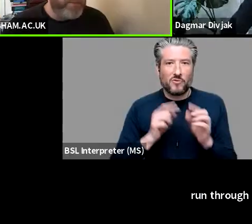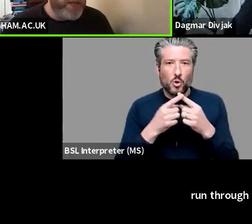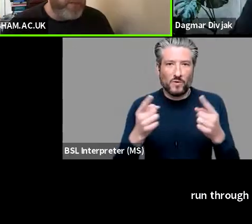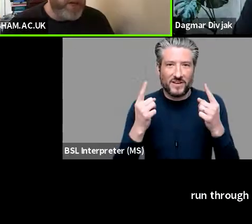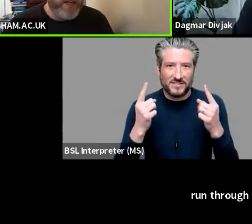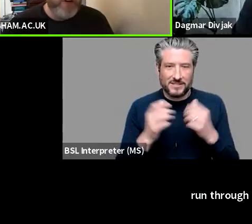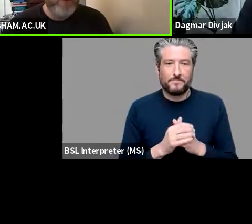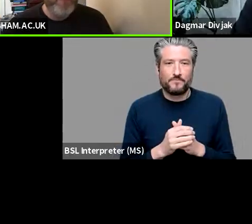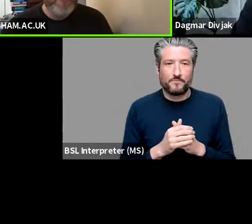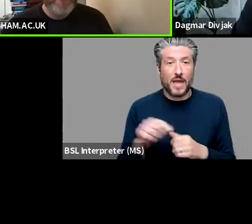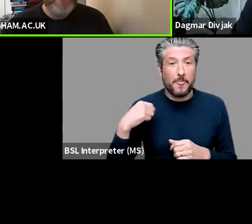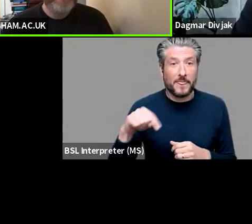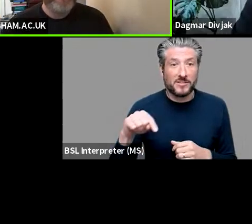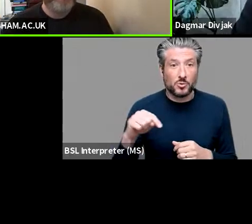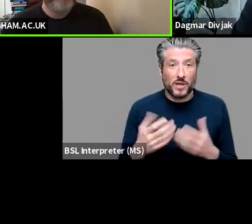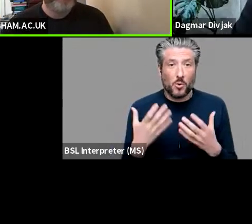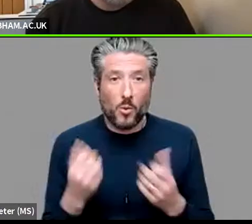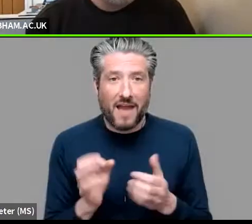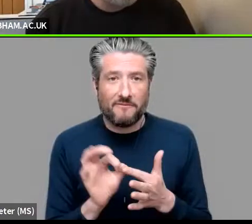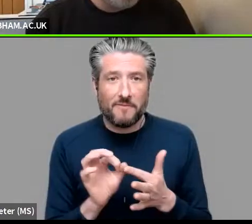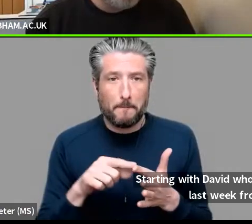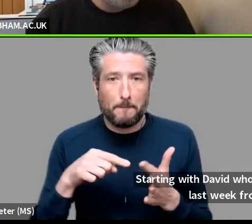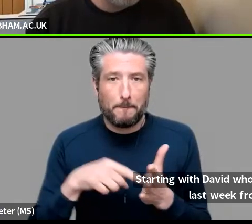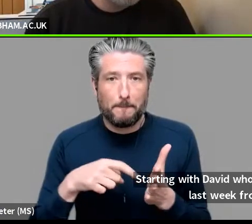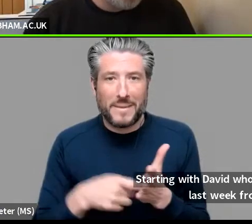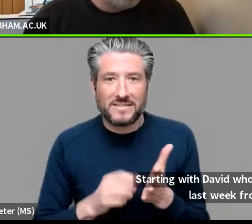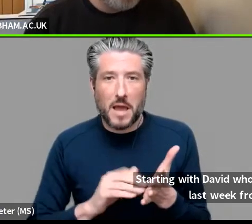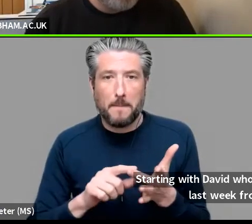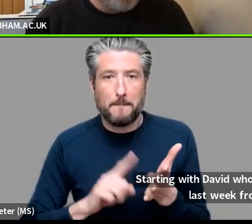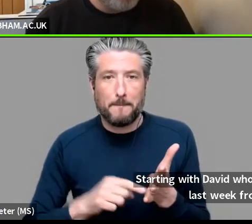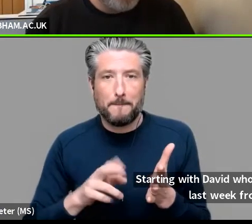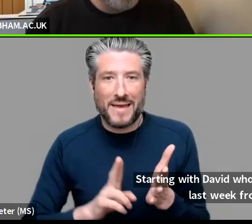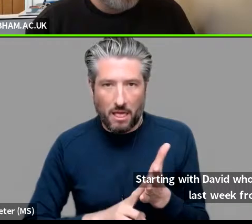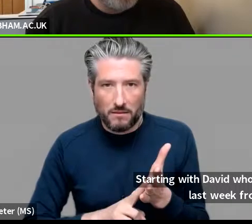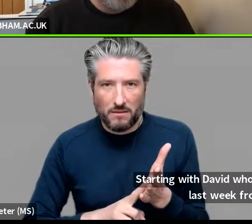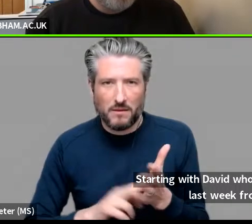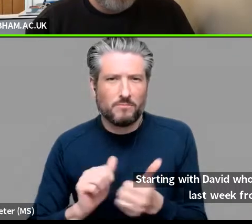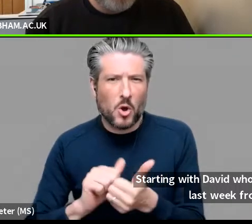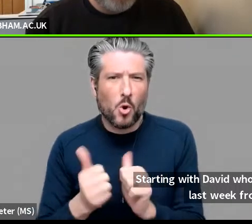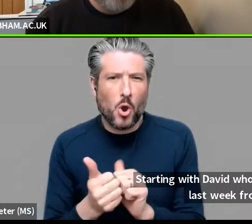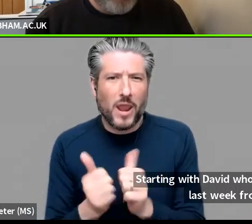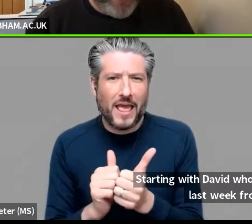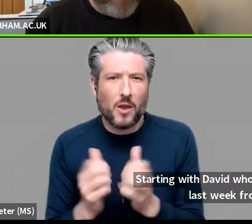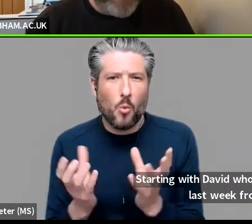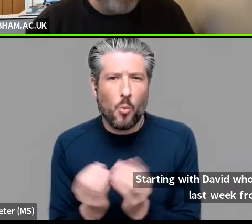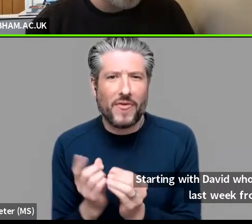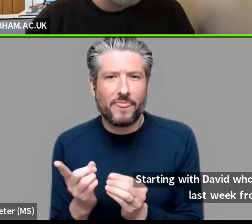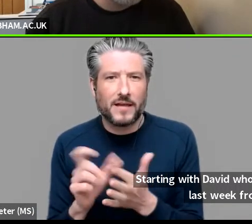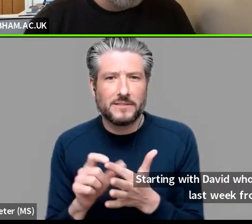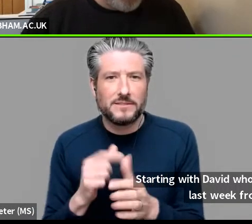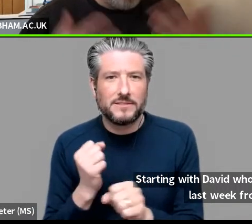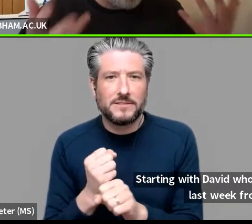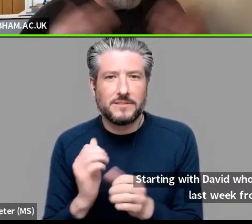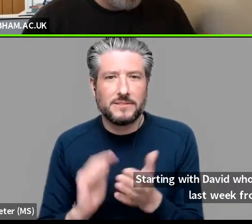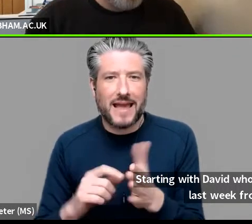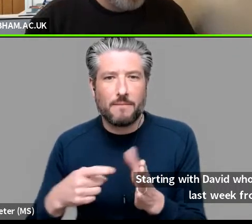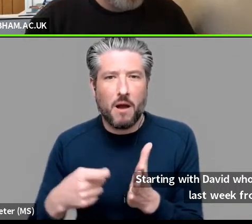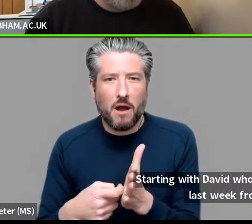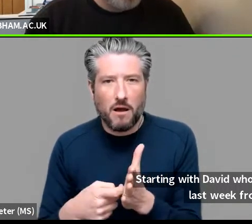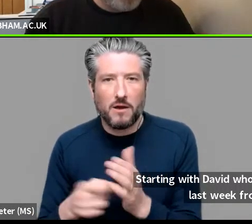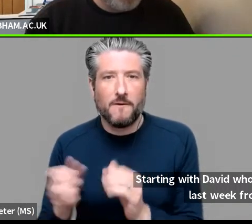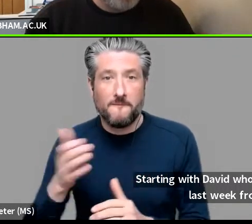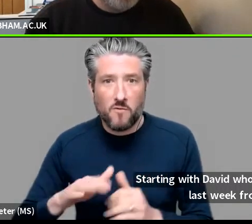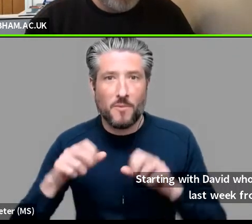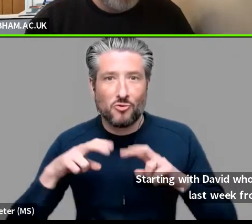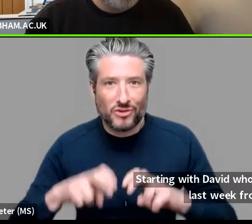this week by peter millen who is um dagmar's colleague and and and co-director of the uh of the research group which has generated the